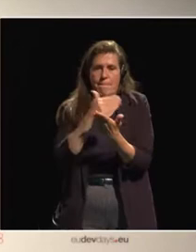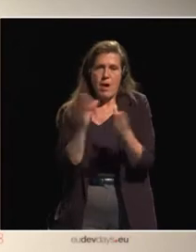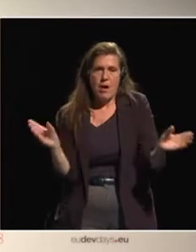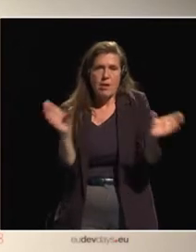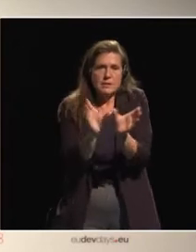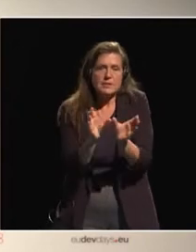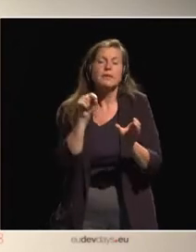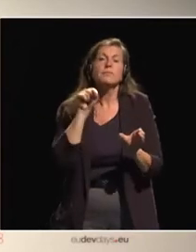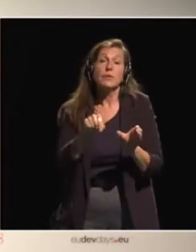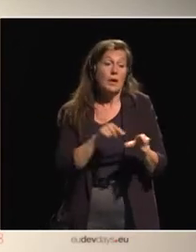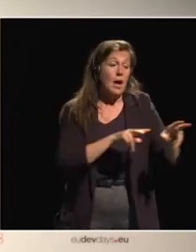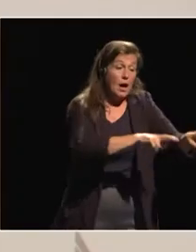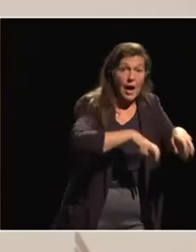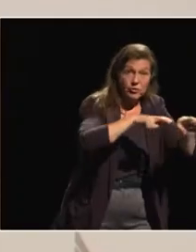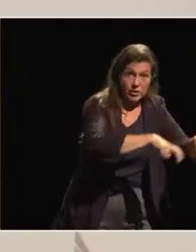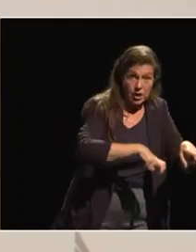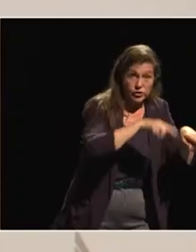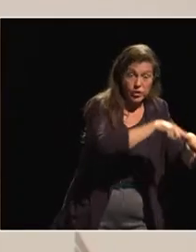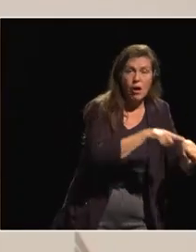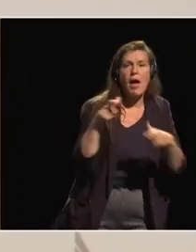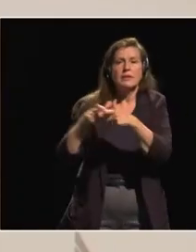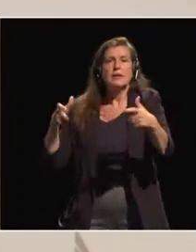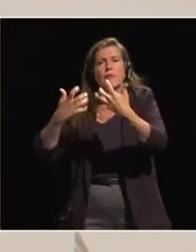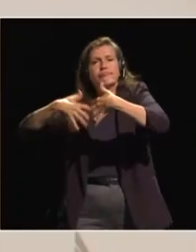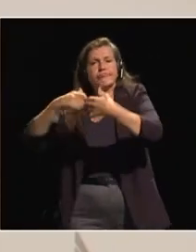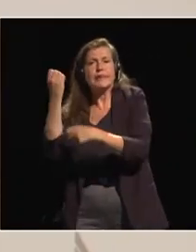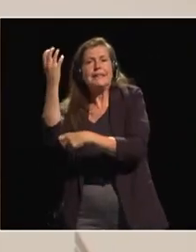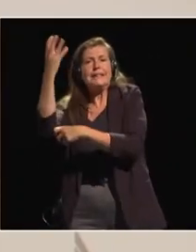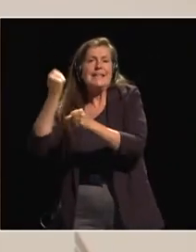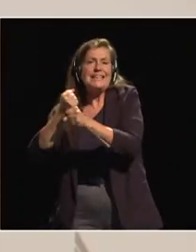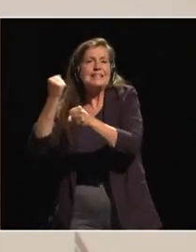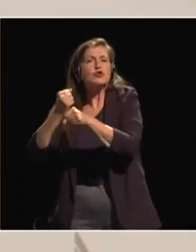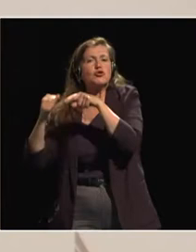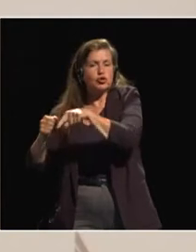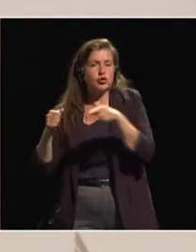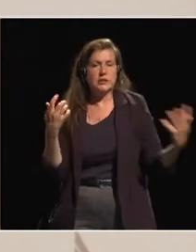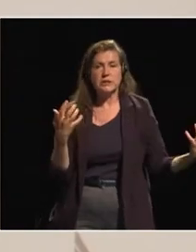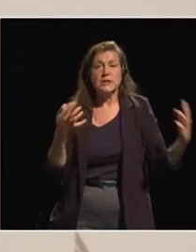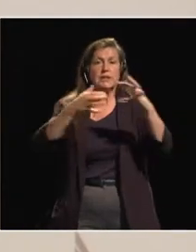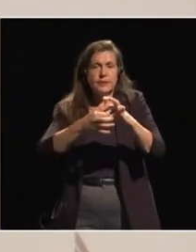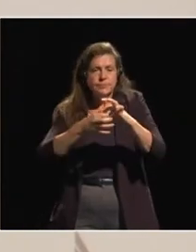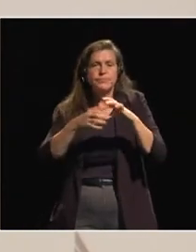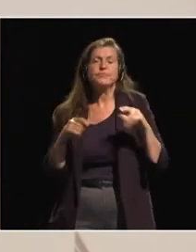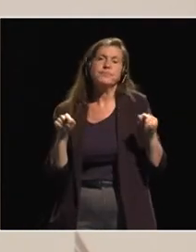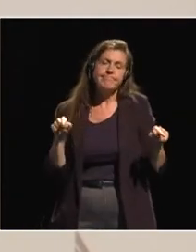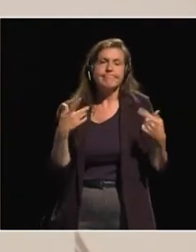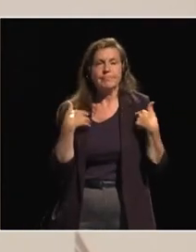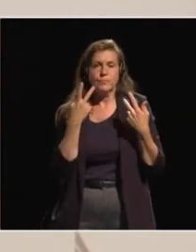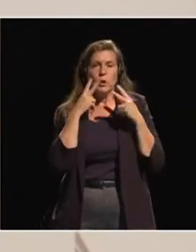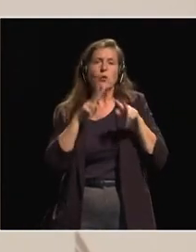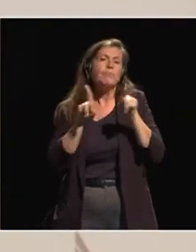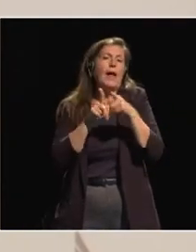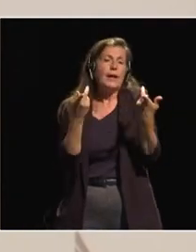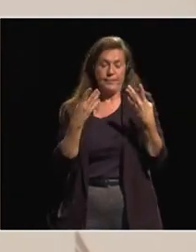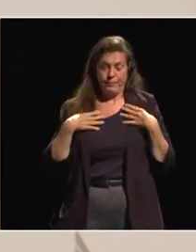industry connected? Because looking at the textile,